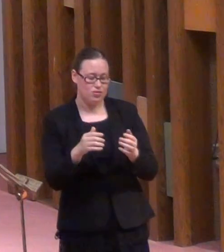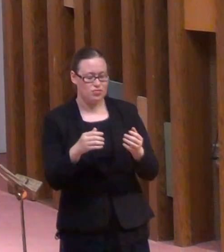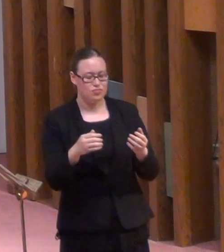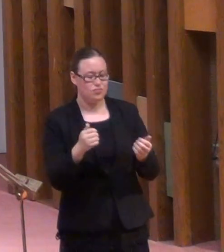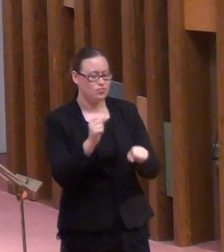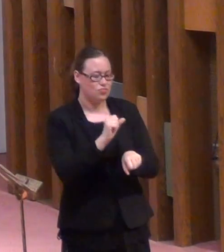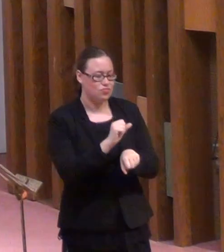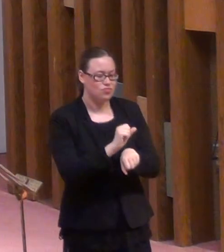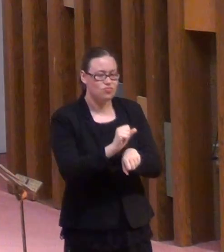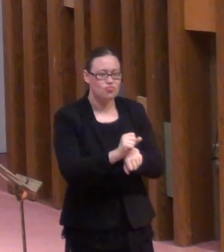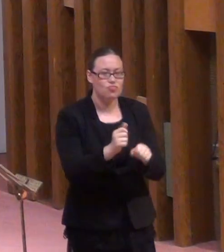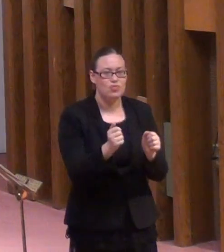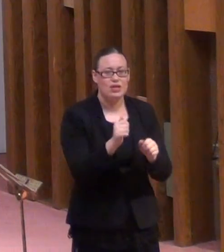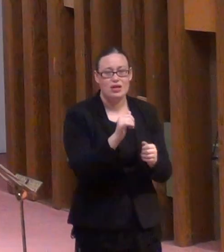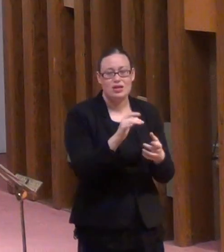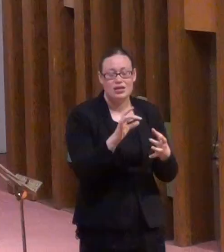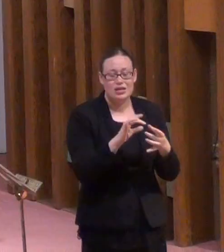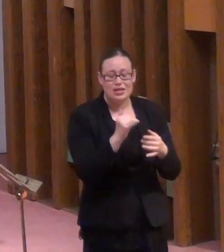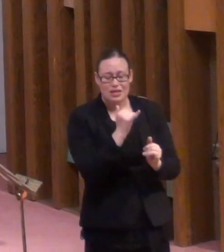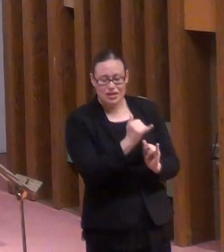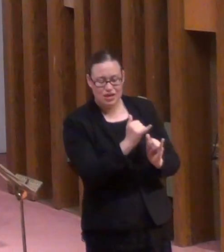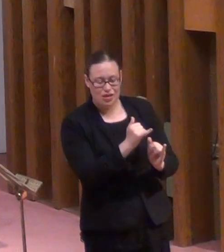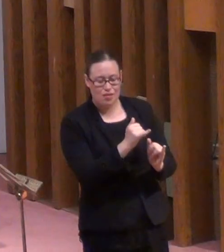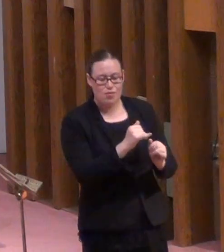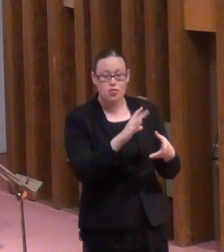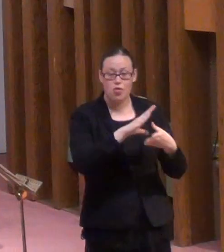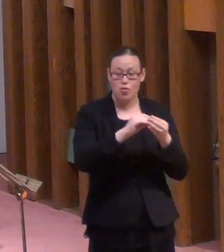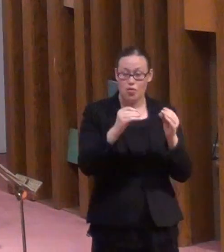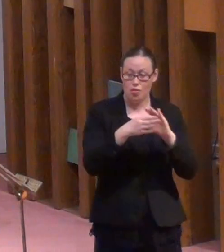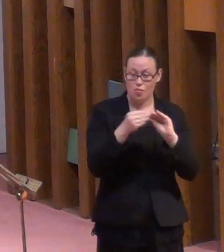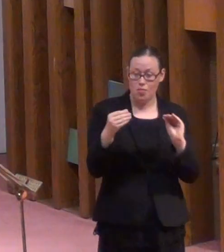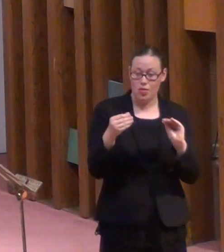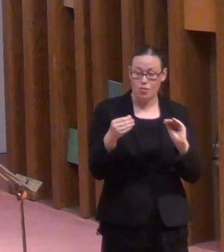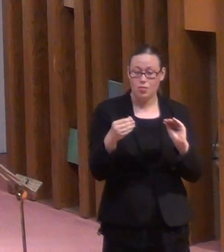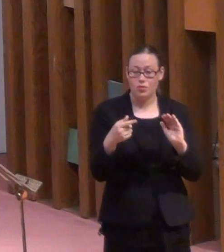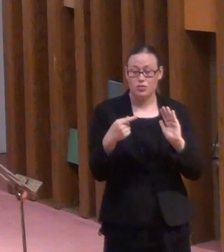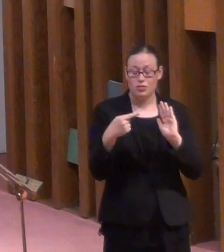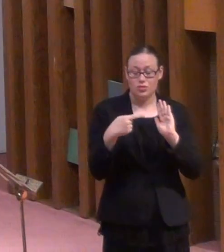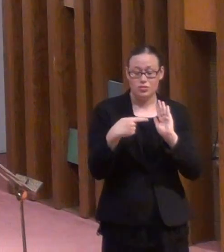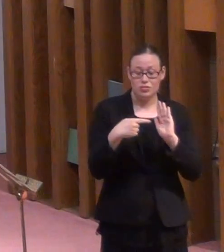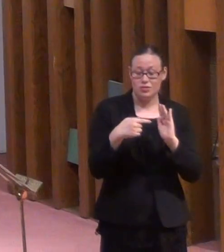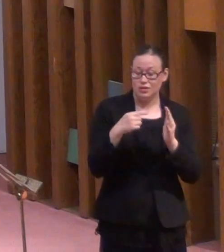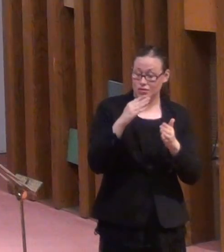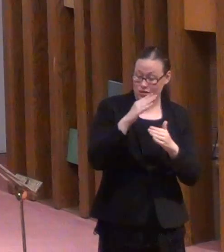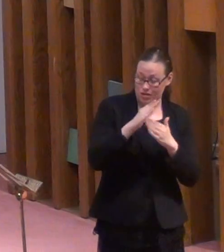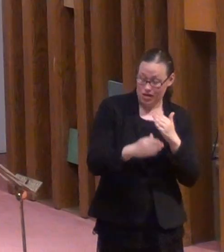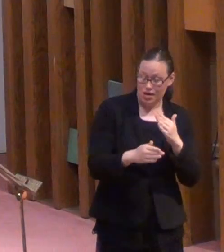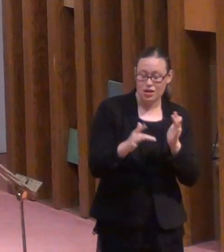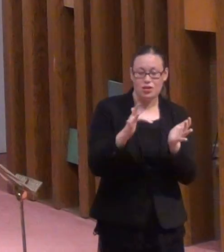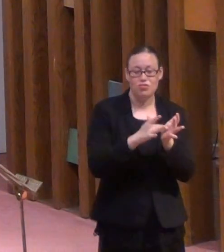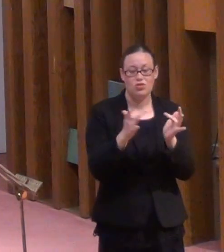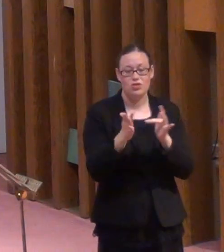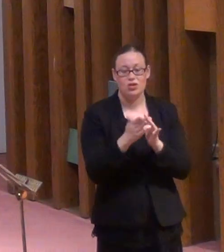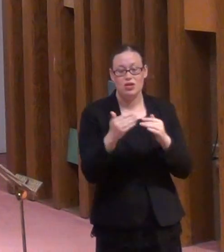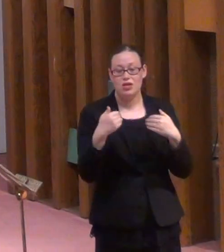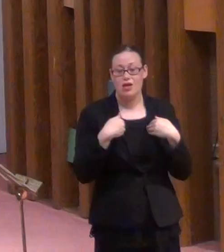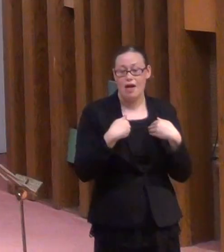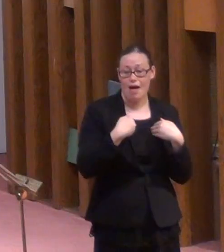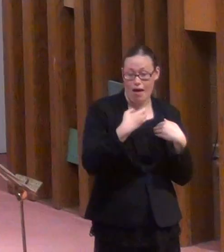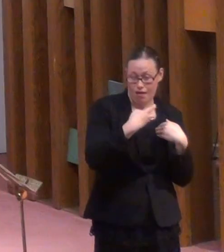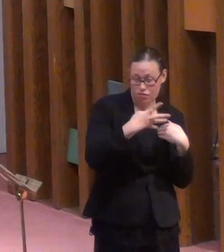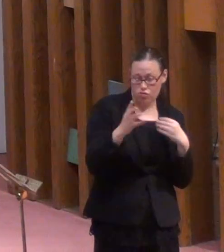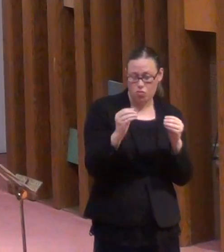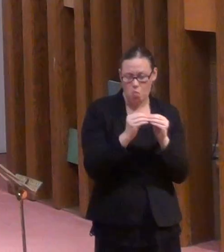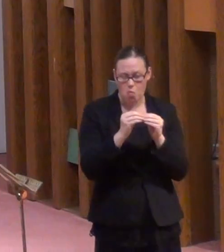parable teaches this truth. And at the end of the parable, Jesus throws in a couple of extra lessons at no extra